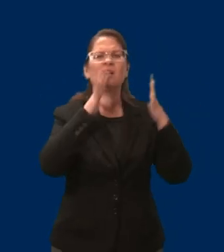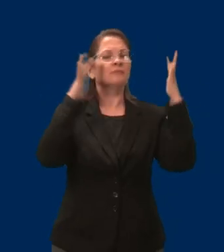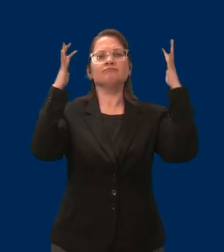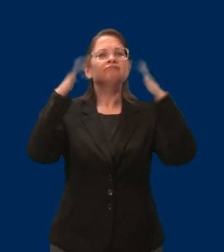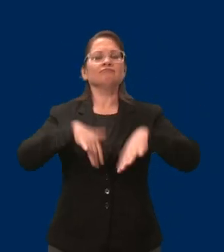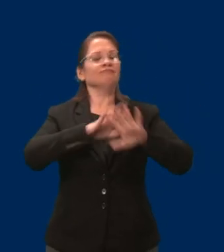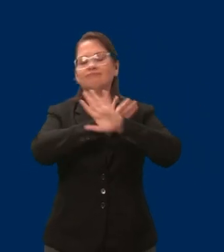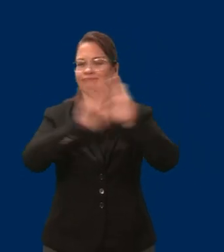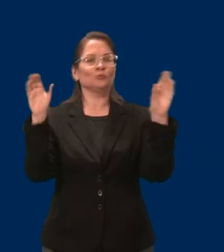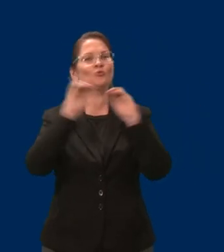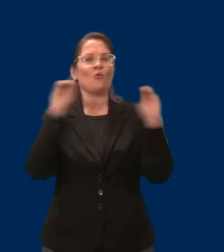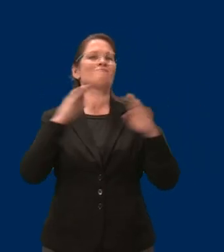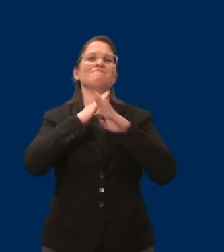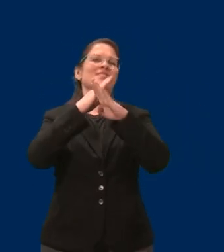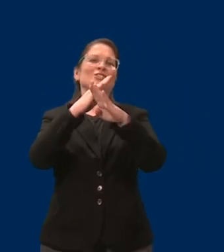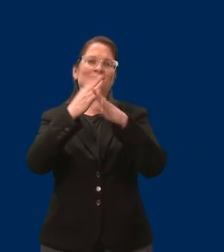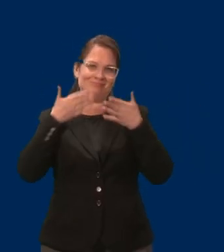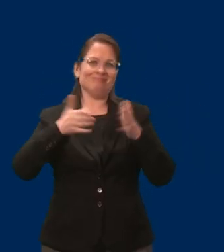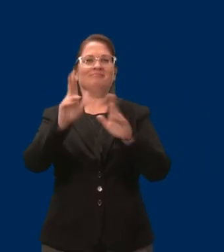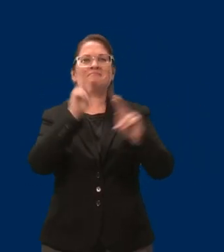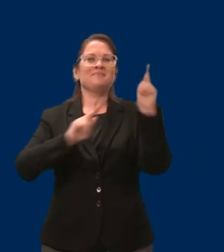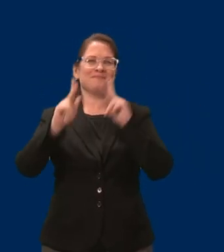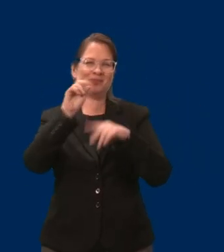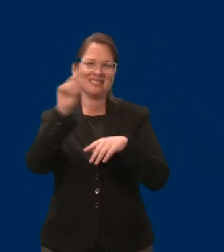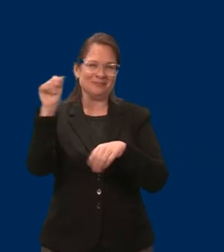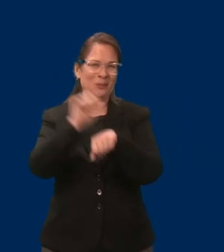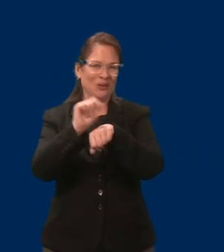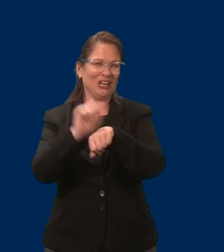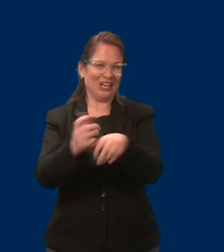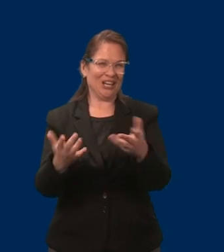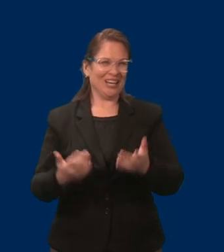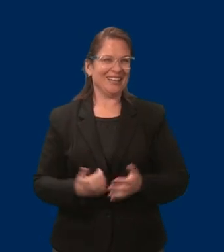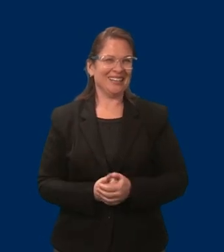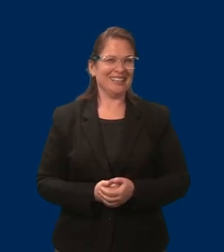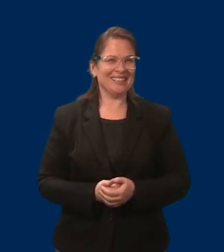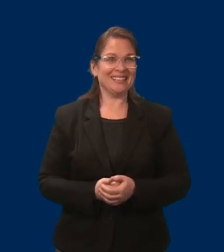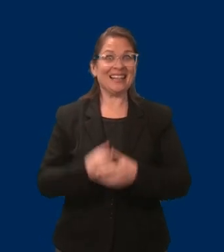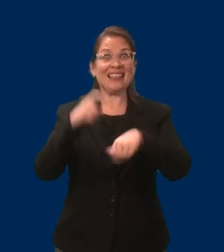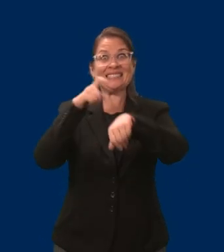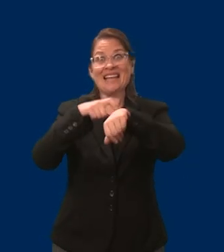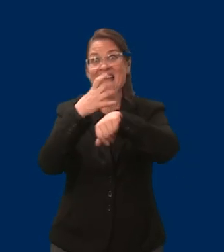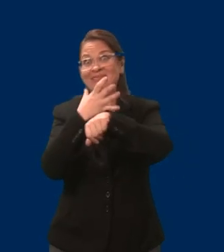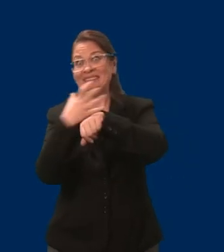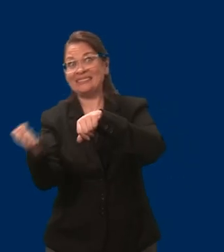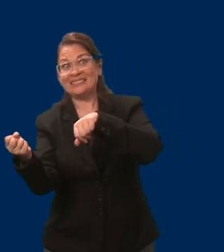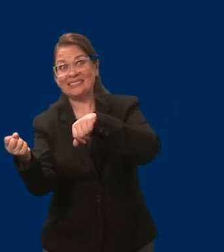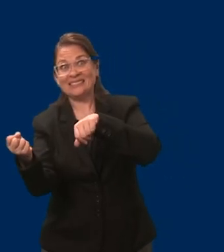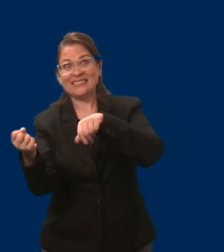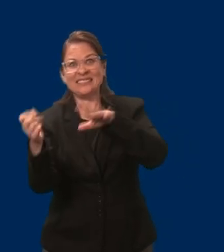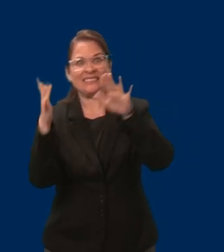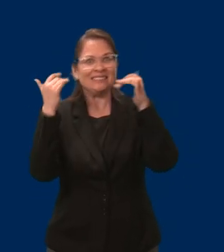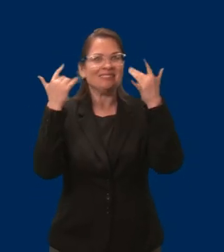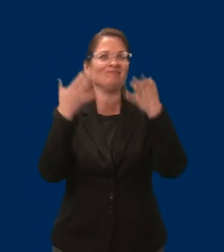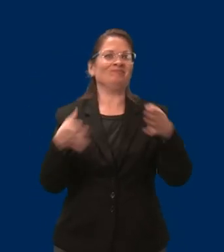and I'll help you. Okay. Thanks, everyone. We'll need to wrap up. Thank you, Brittany, Rob, Julian,